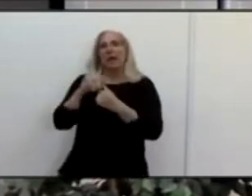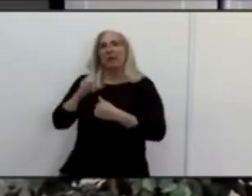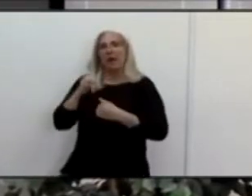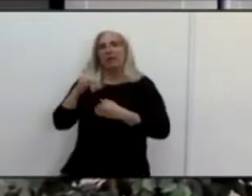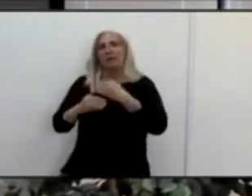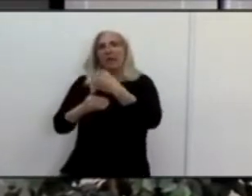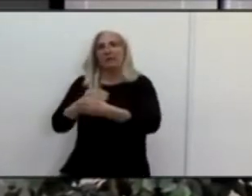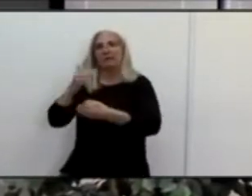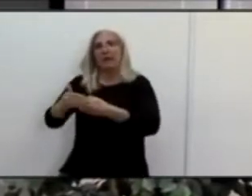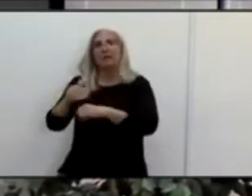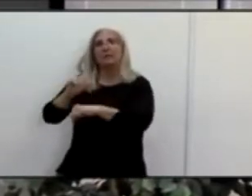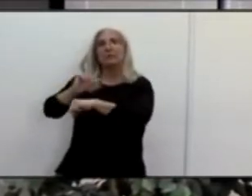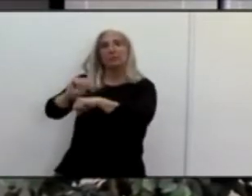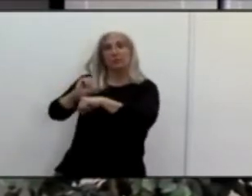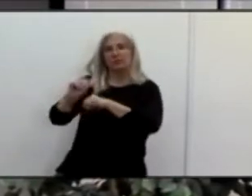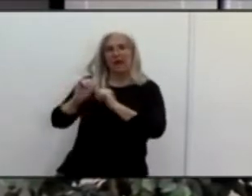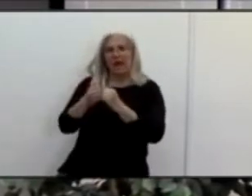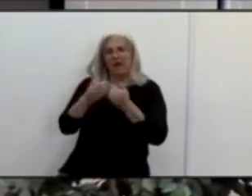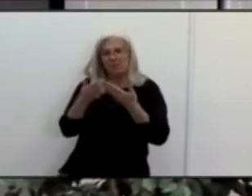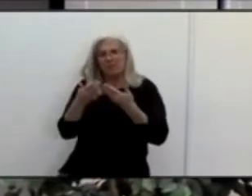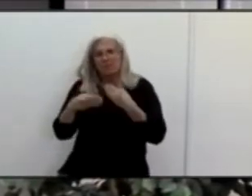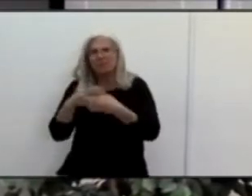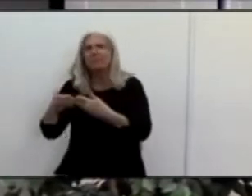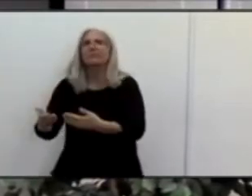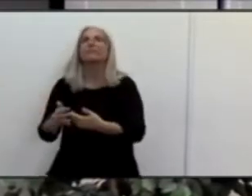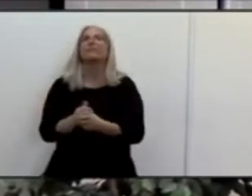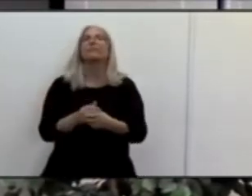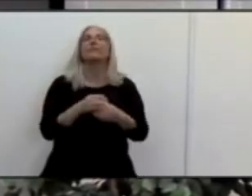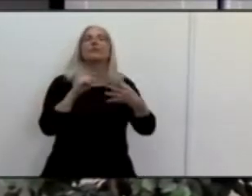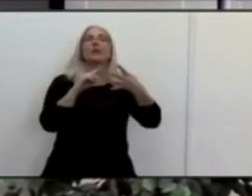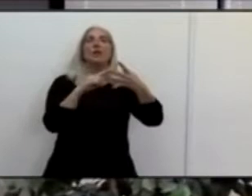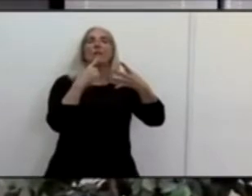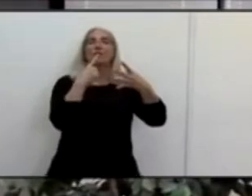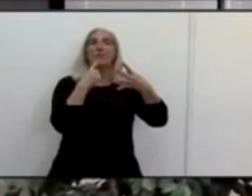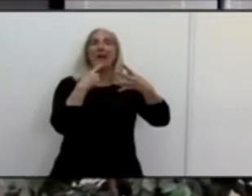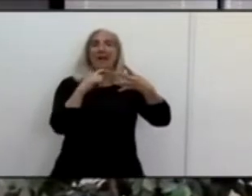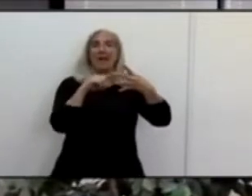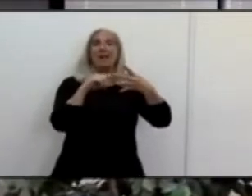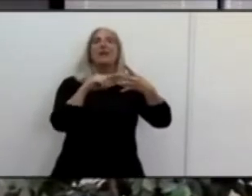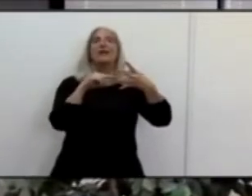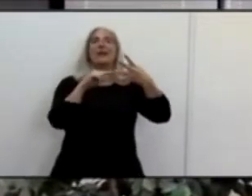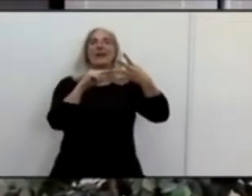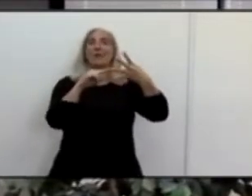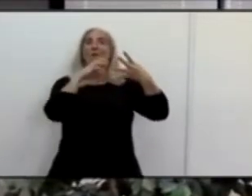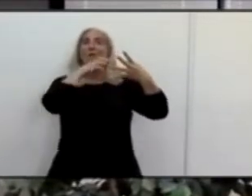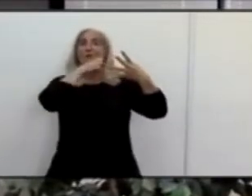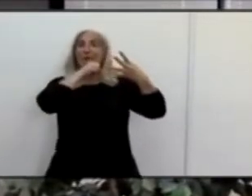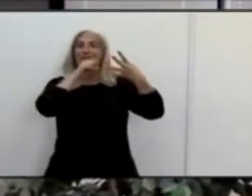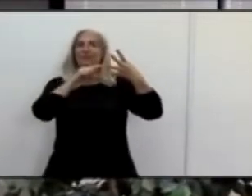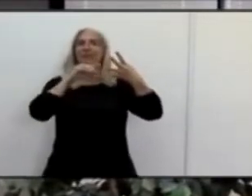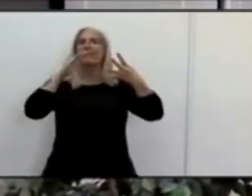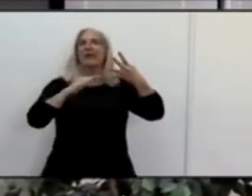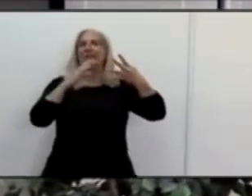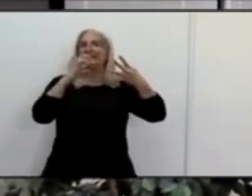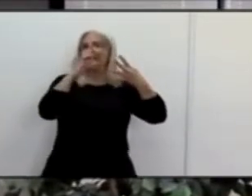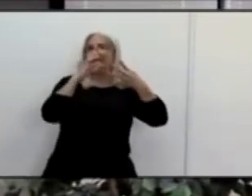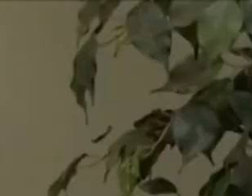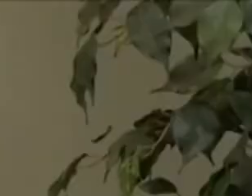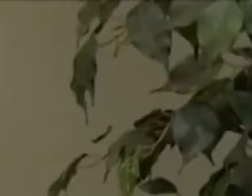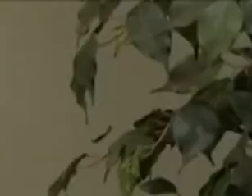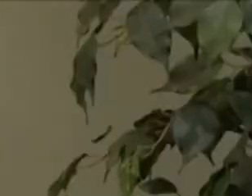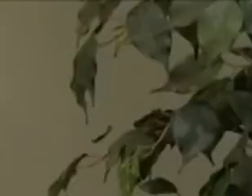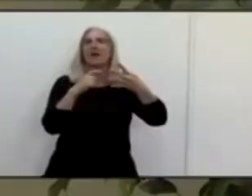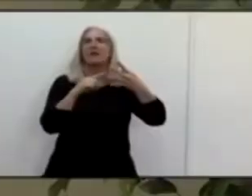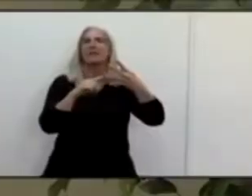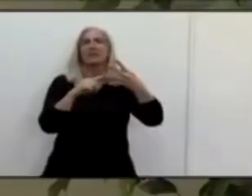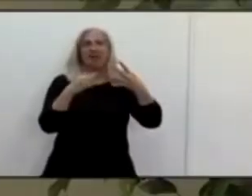level, the next, the less strict level is orange. So how does Santa Clara County go from red to orange? How